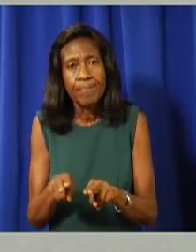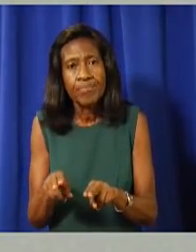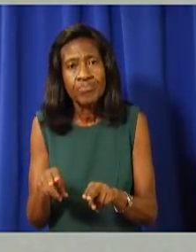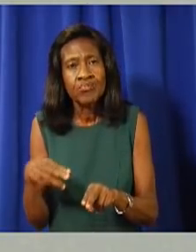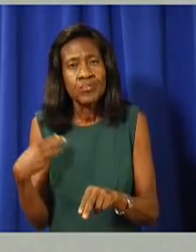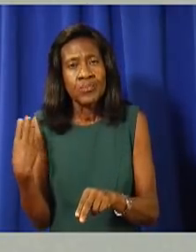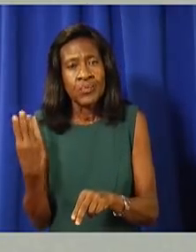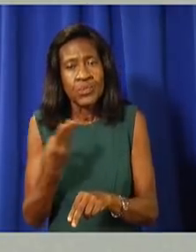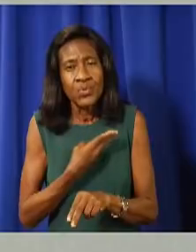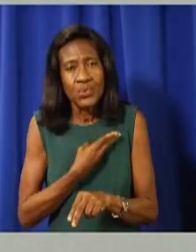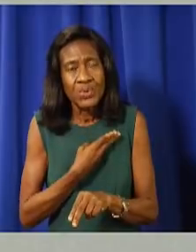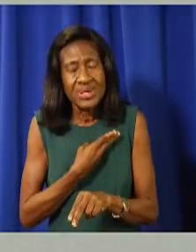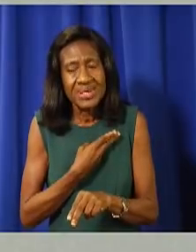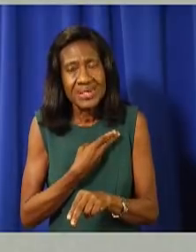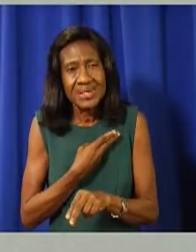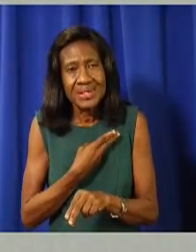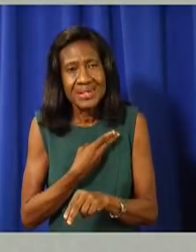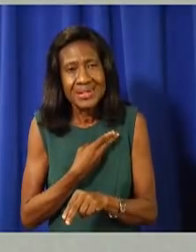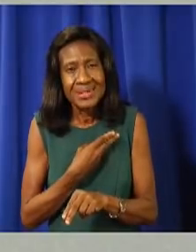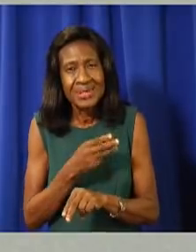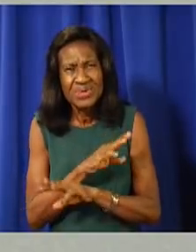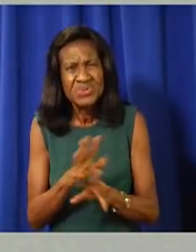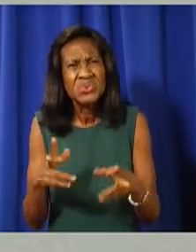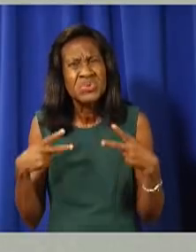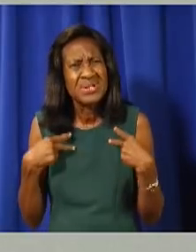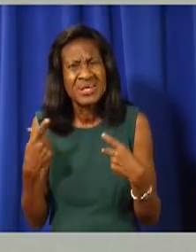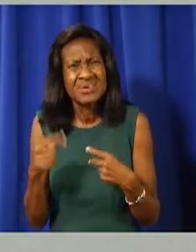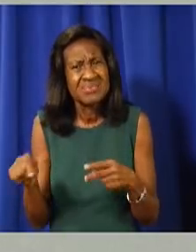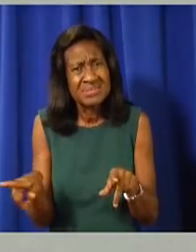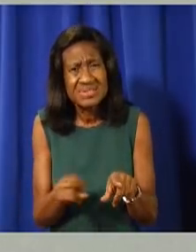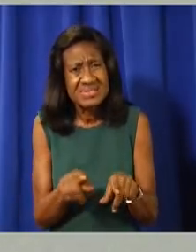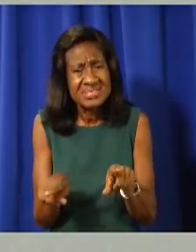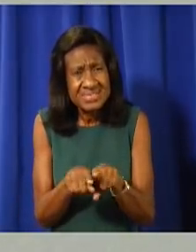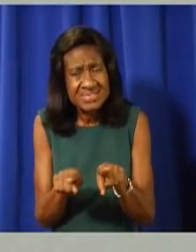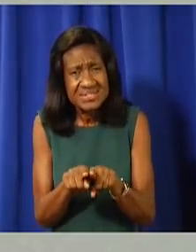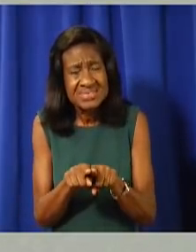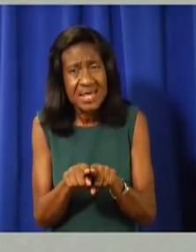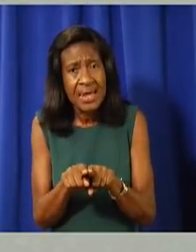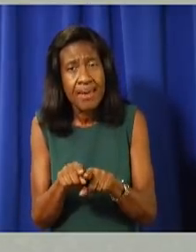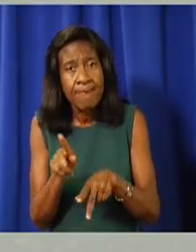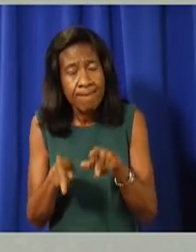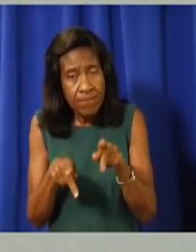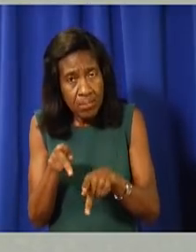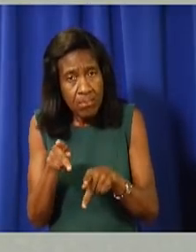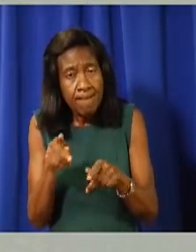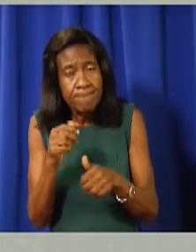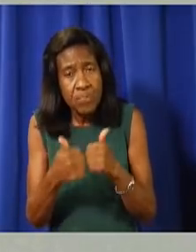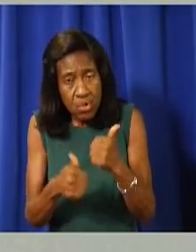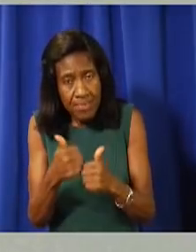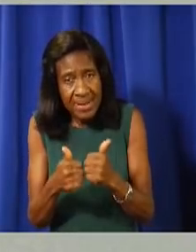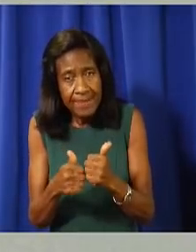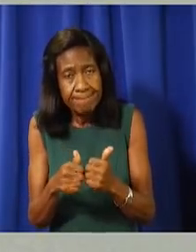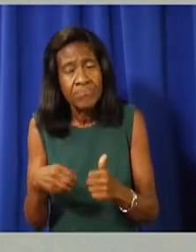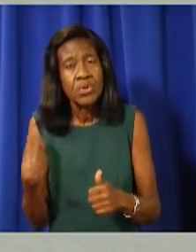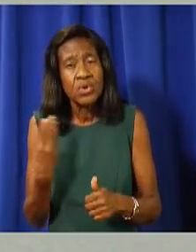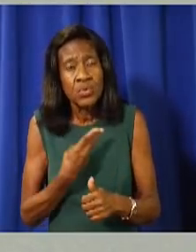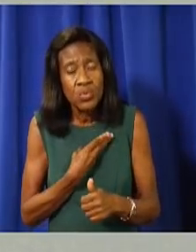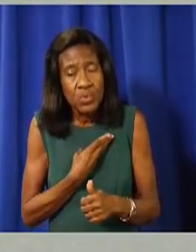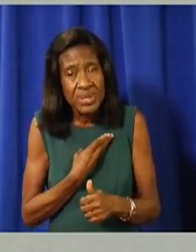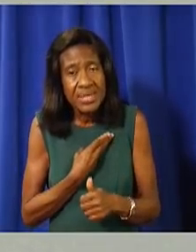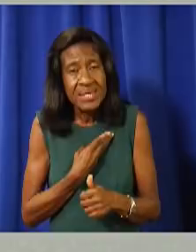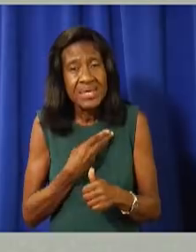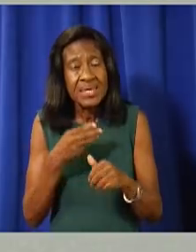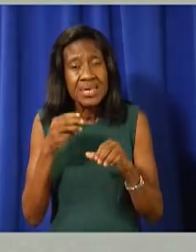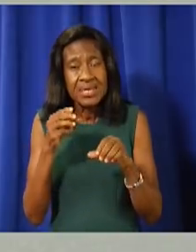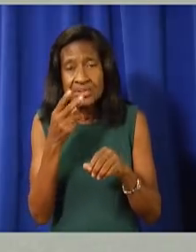off COVID-19 while we struggle to make plans that we believe will work for the Cayman Islands. We have had the full benefit of